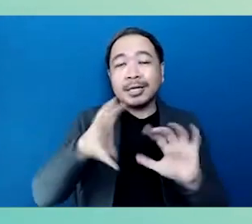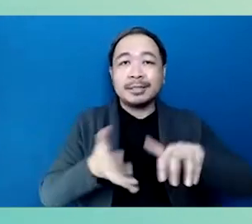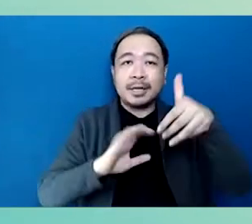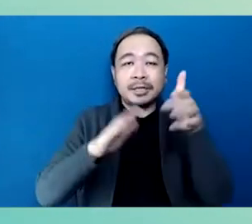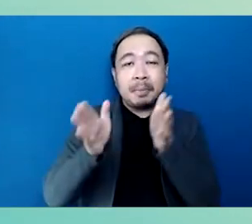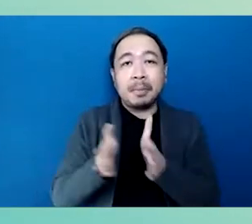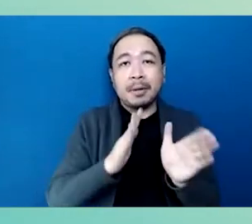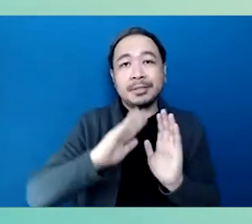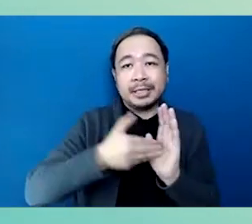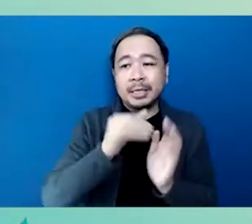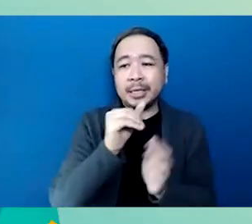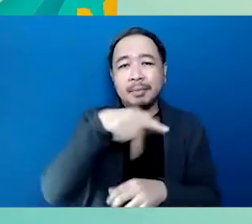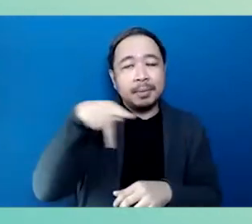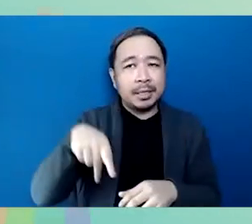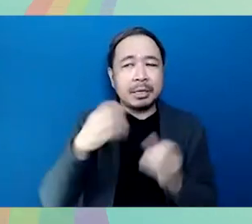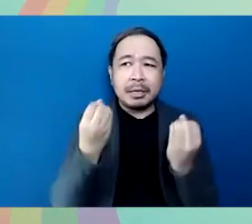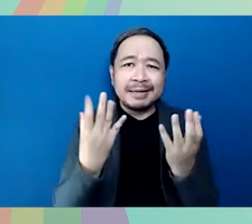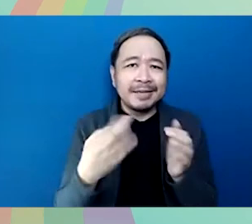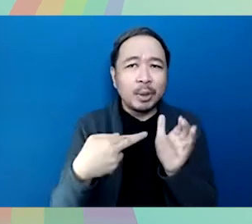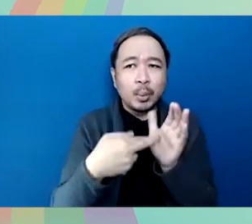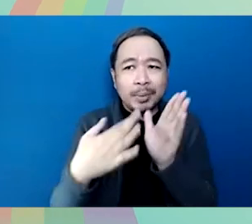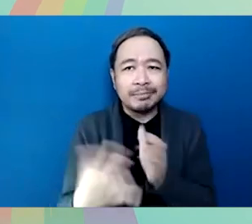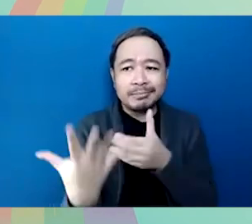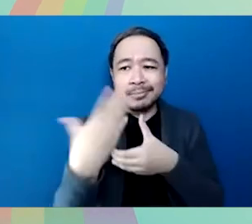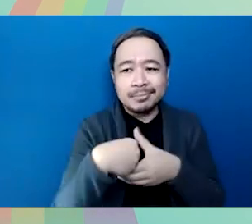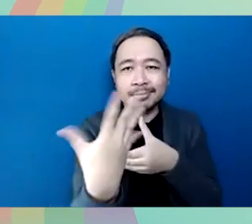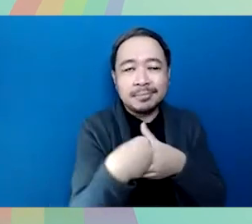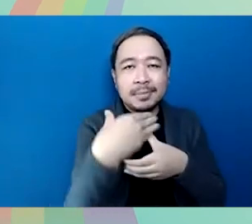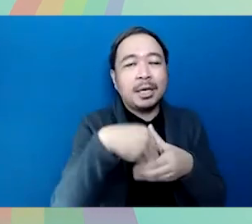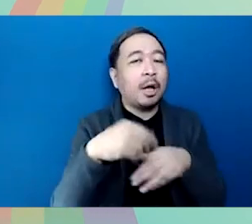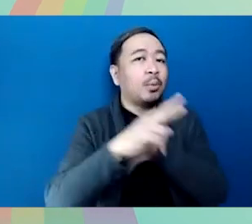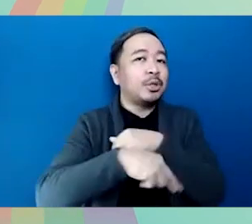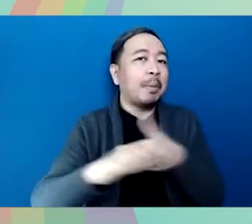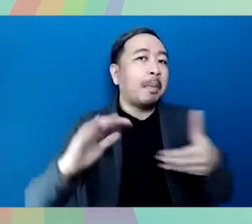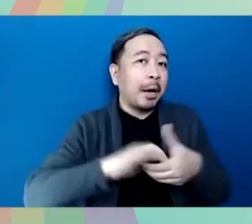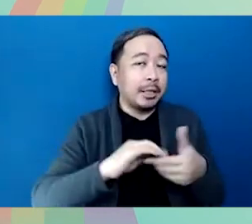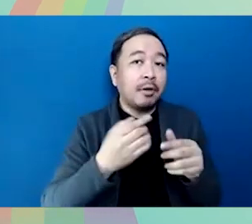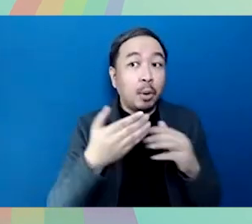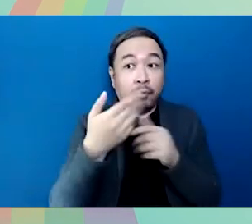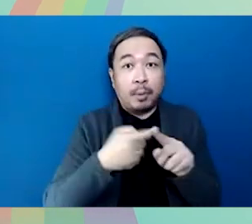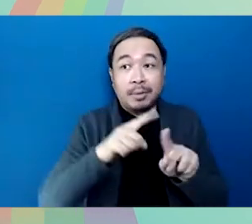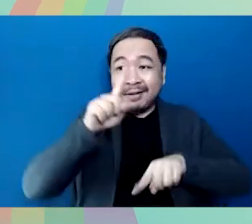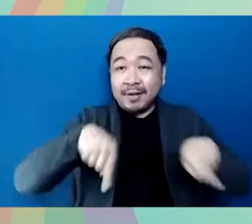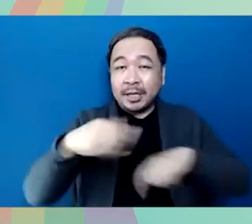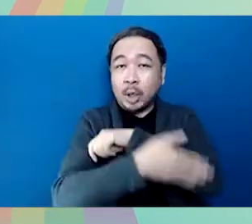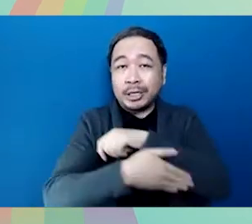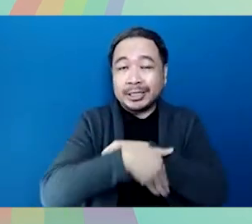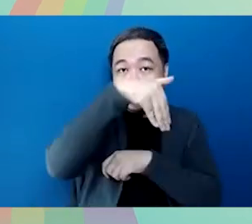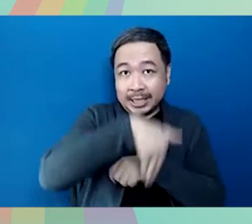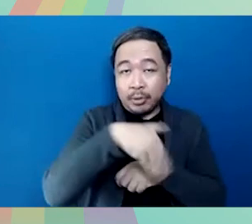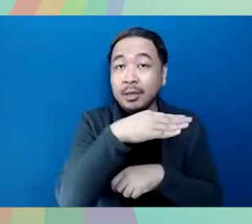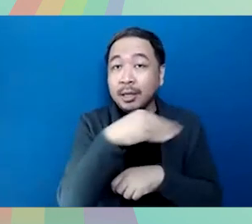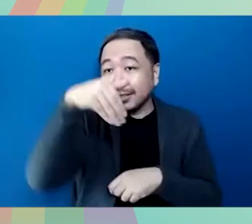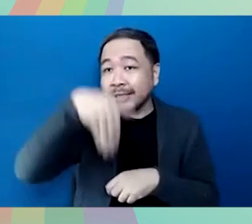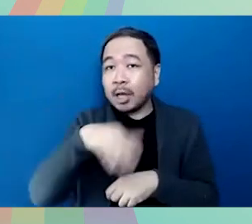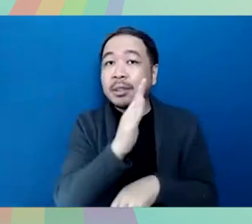disaster preparedness center the app is a unique multi-stakeholder regional partnership that includes countries from south and